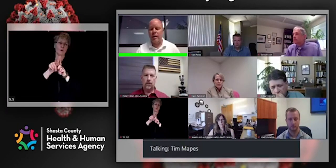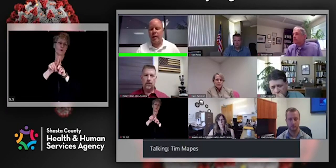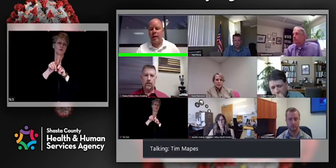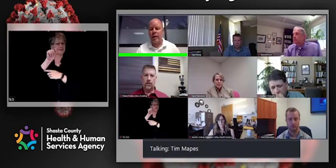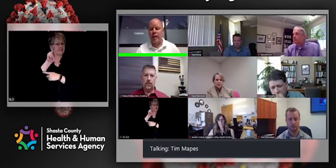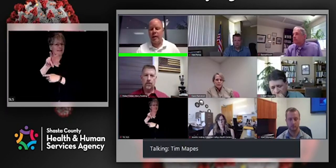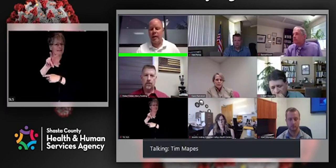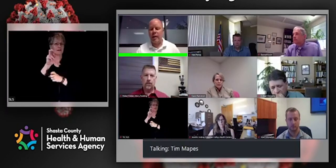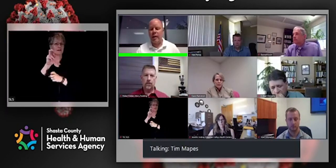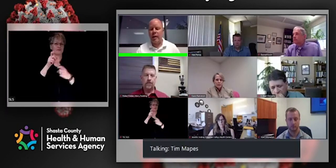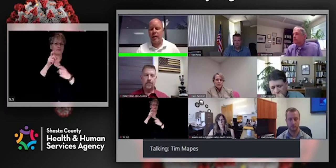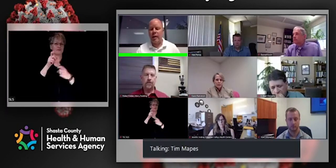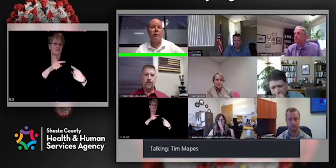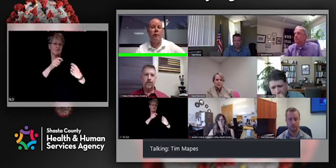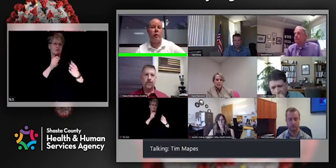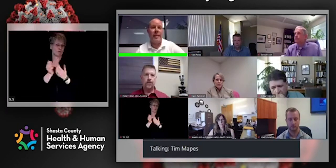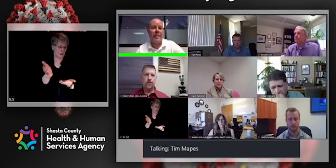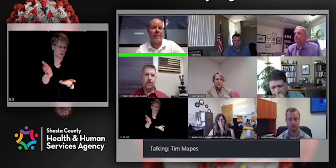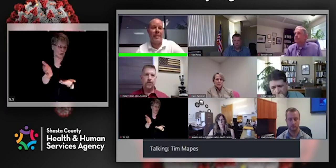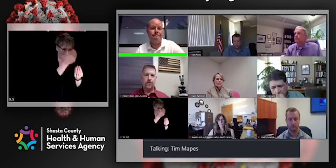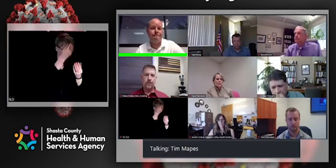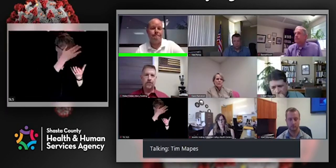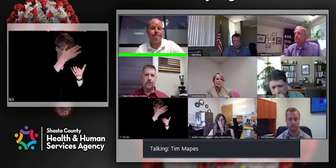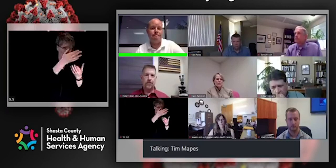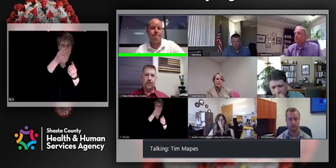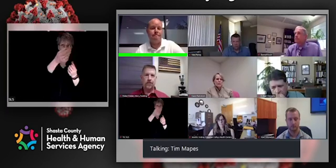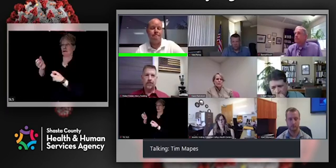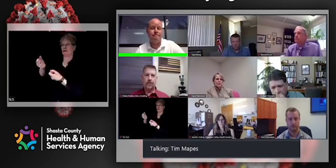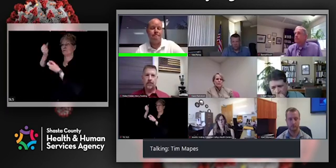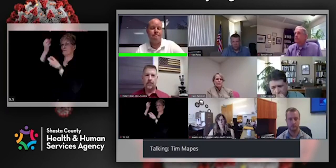this in the, uh, daily report that comes out on Friday.